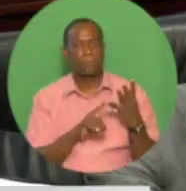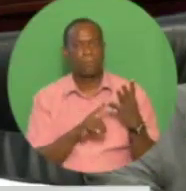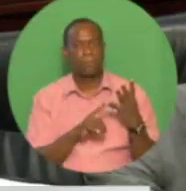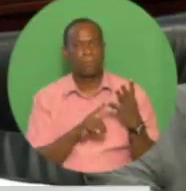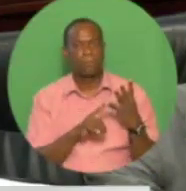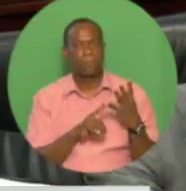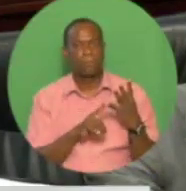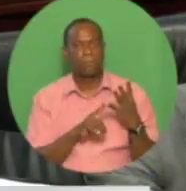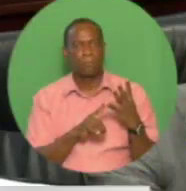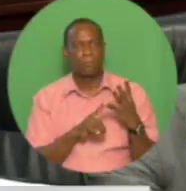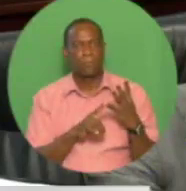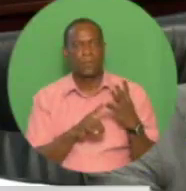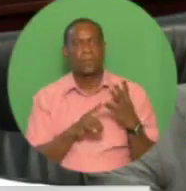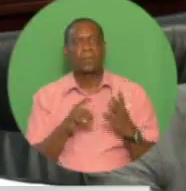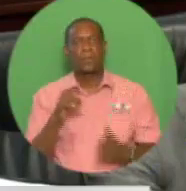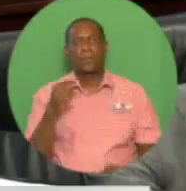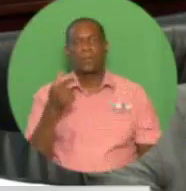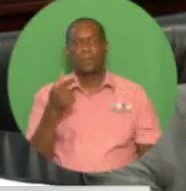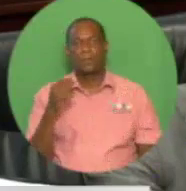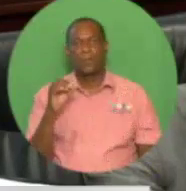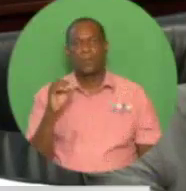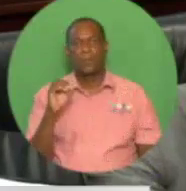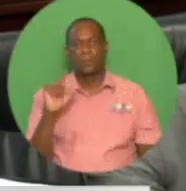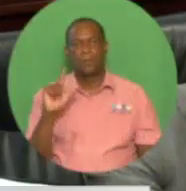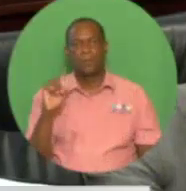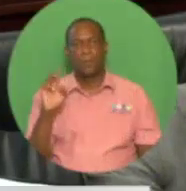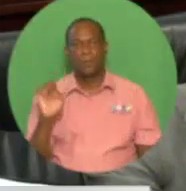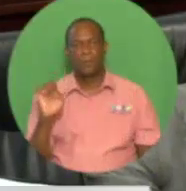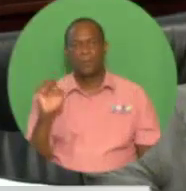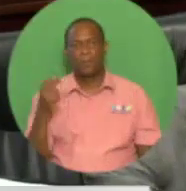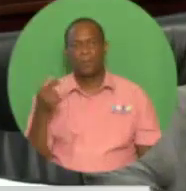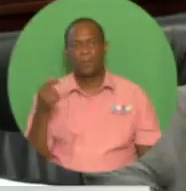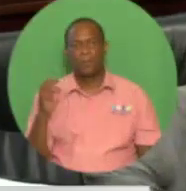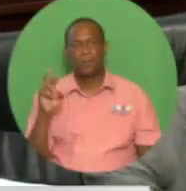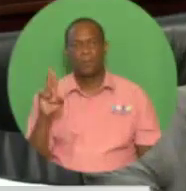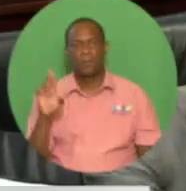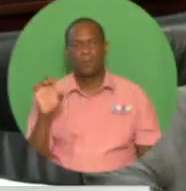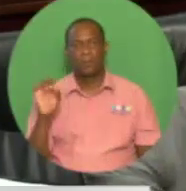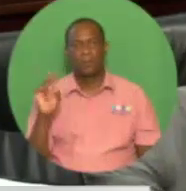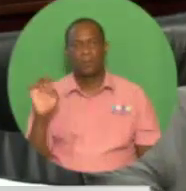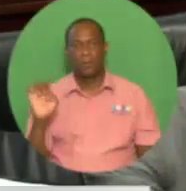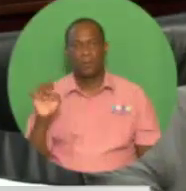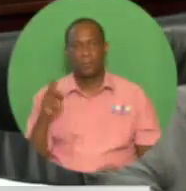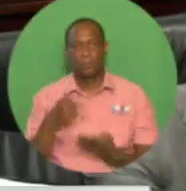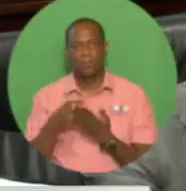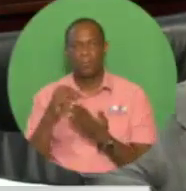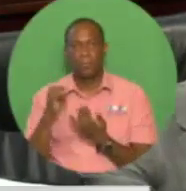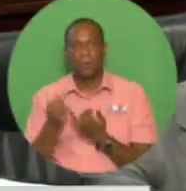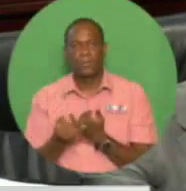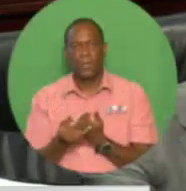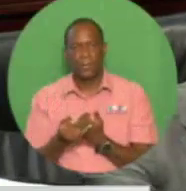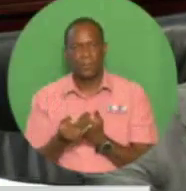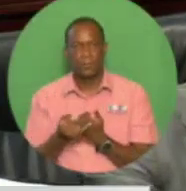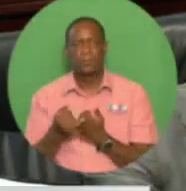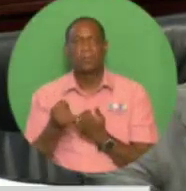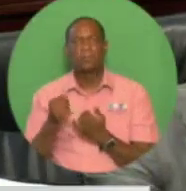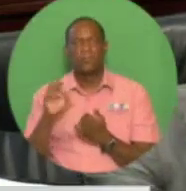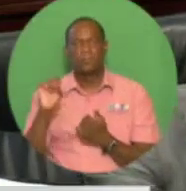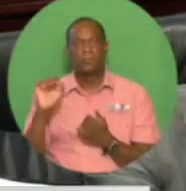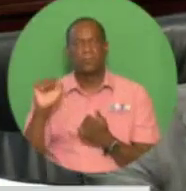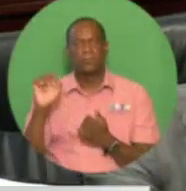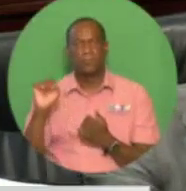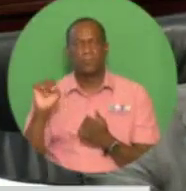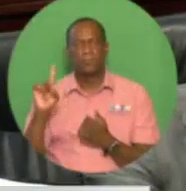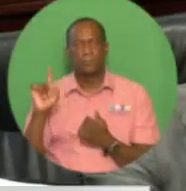a catalytic tourism event. The decision to establish a Sandals and Beaches Resort in Tobago with